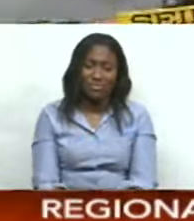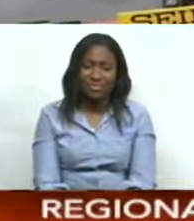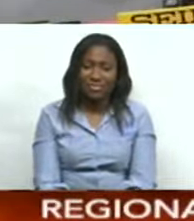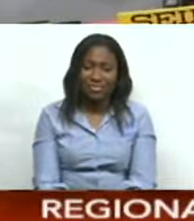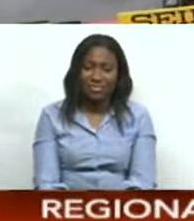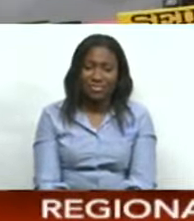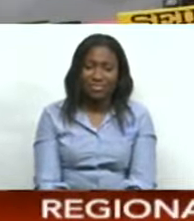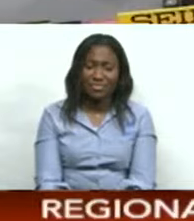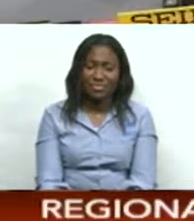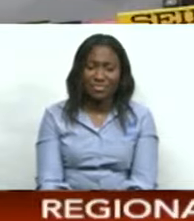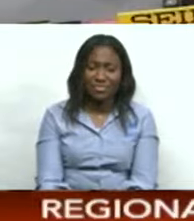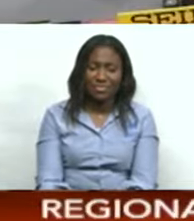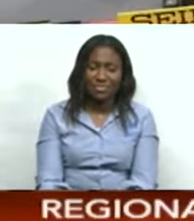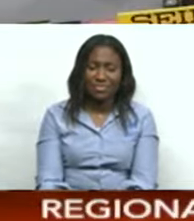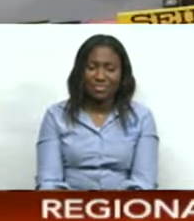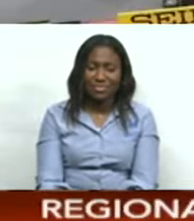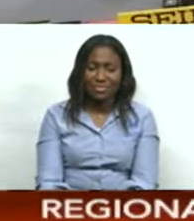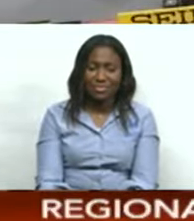Set.